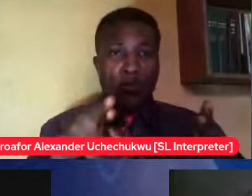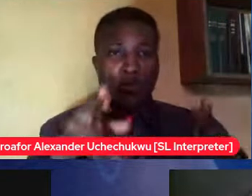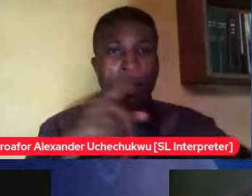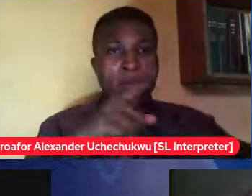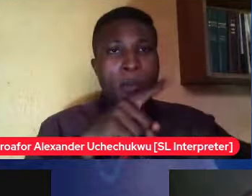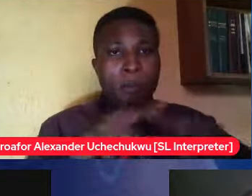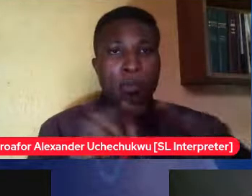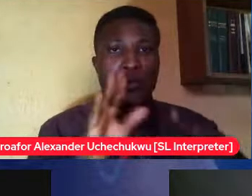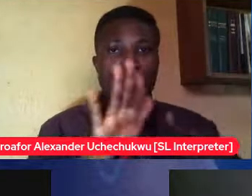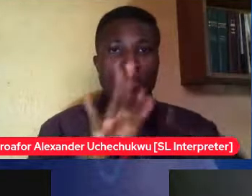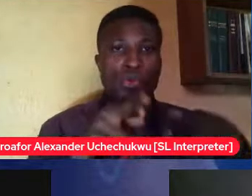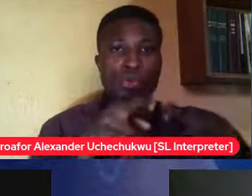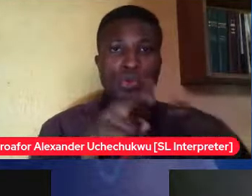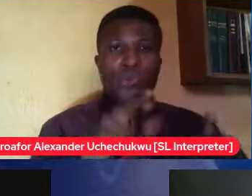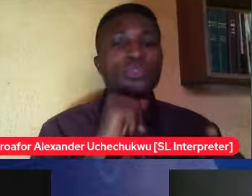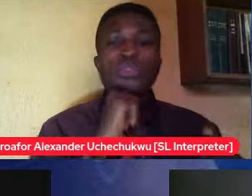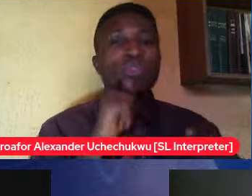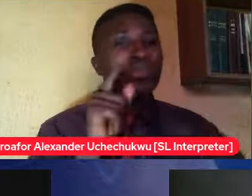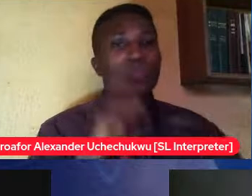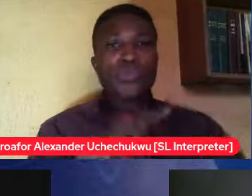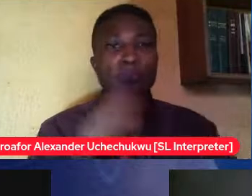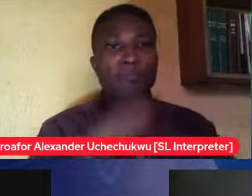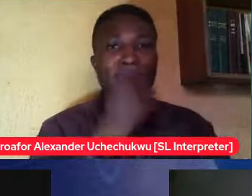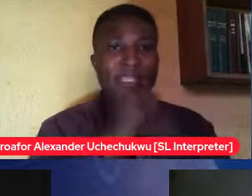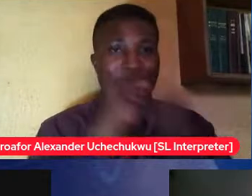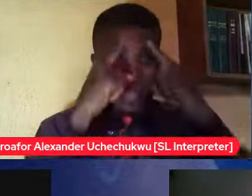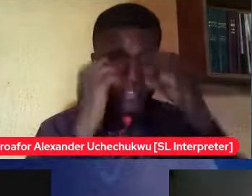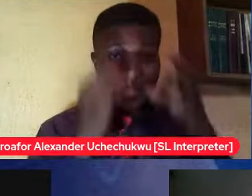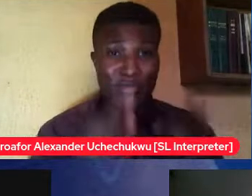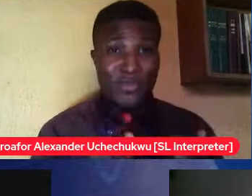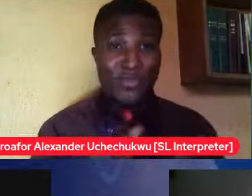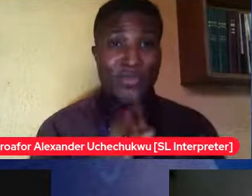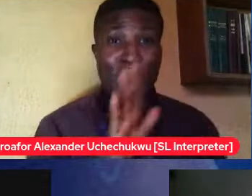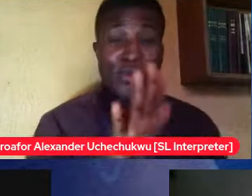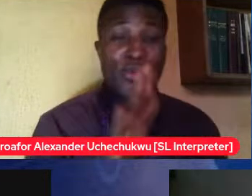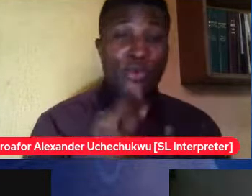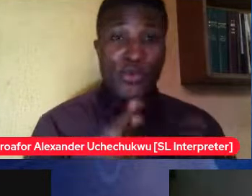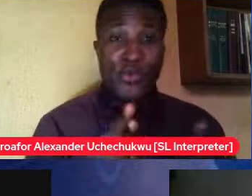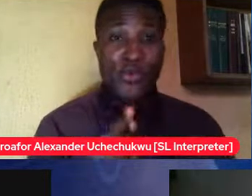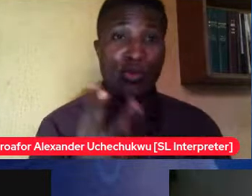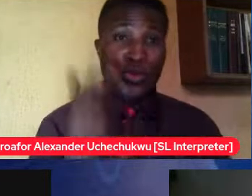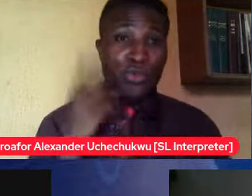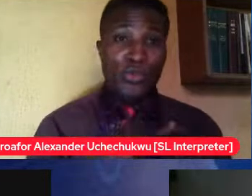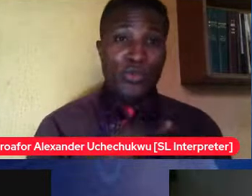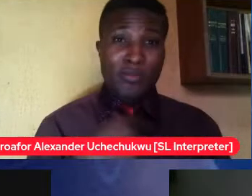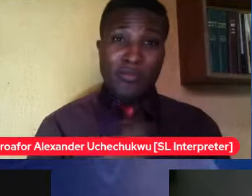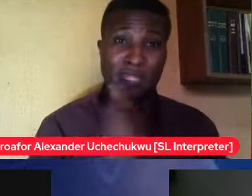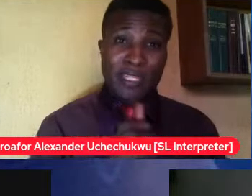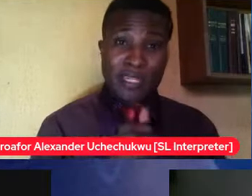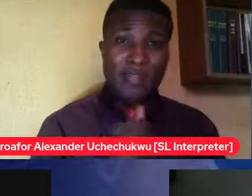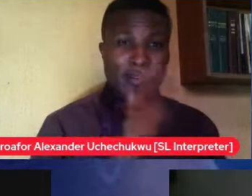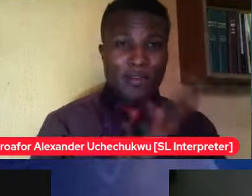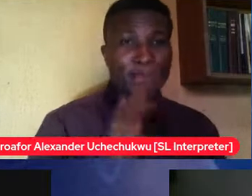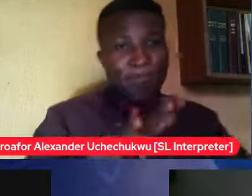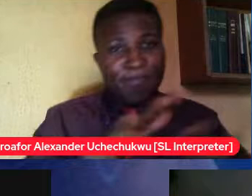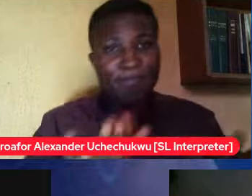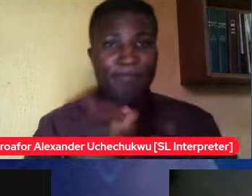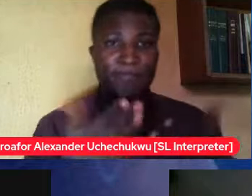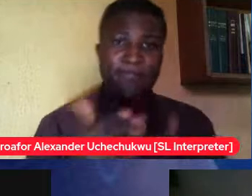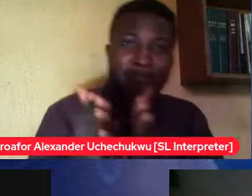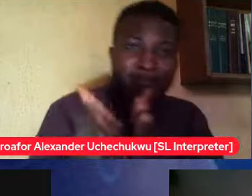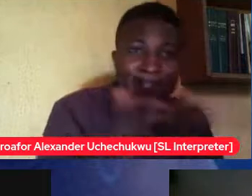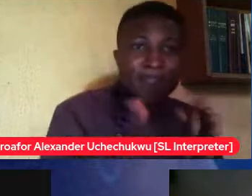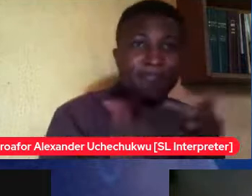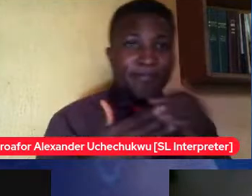coach your children into making the right ones and then not to put any pressure you see again it goes back to that thing you said about you know your mom wanting your brother